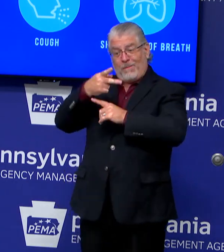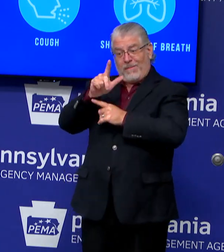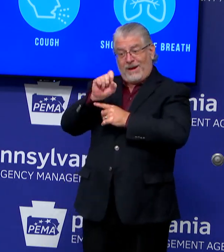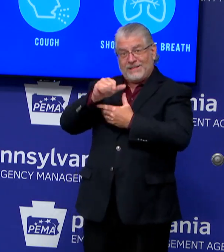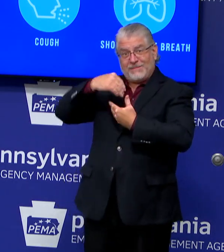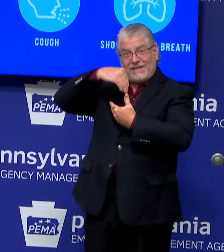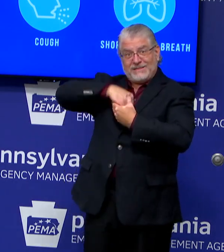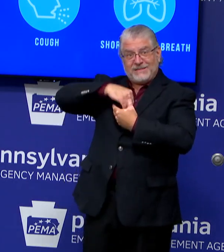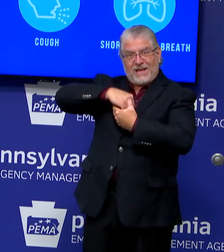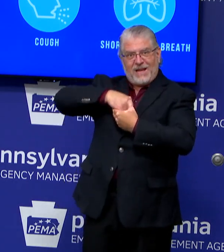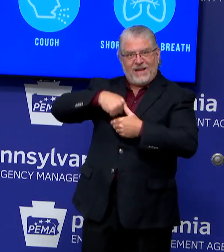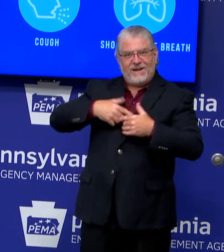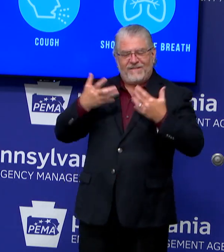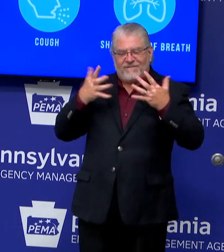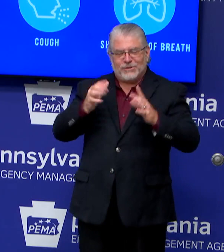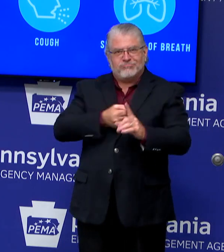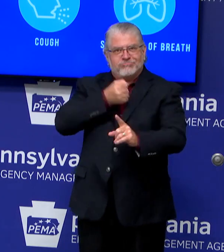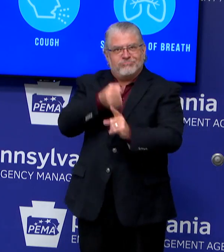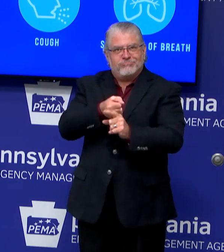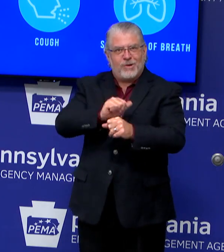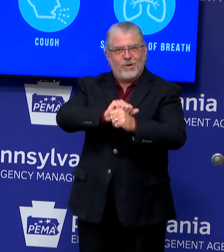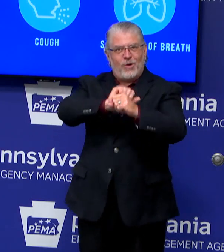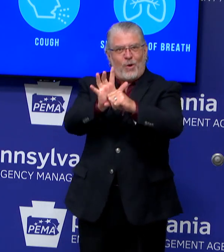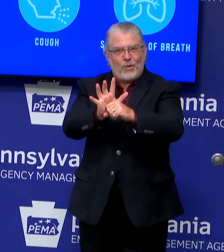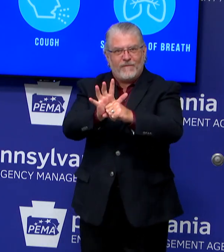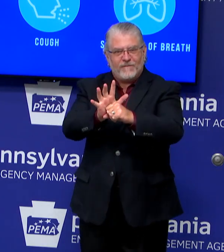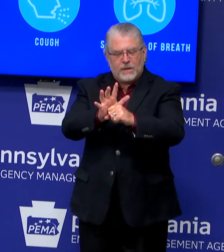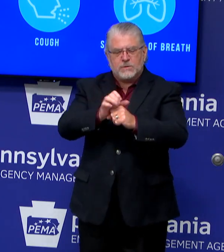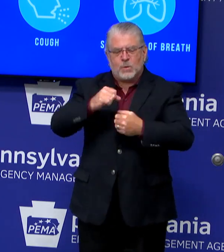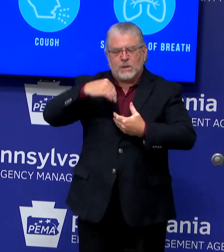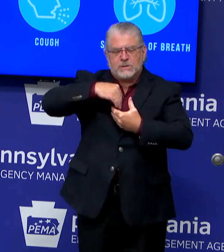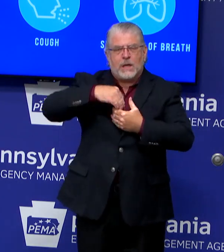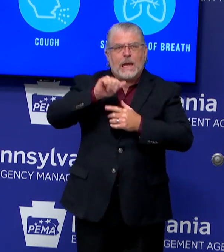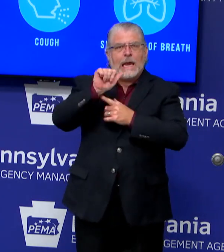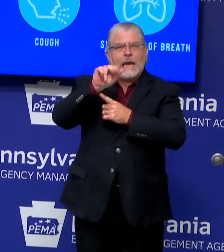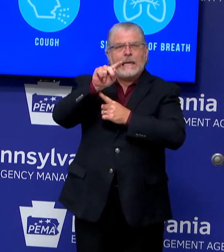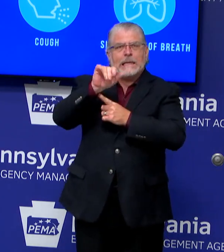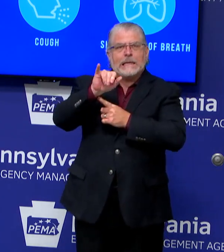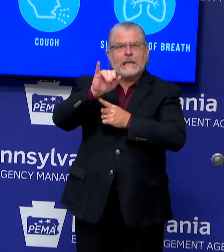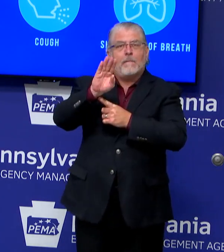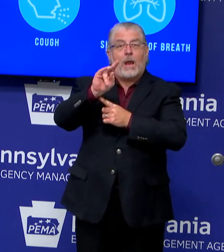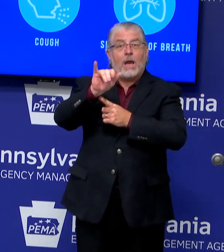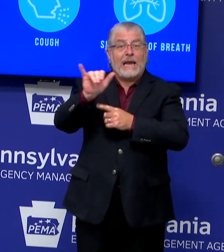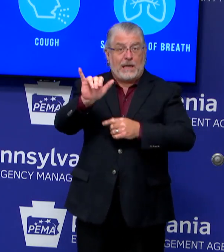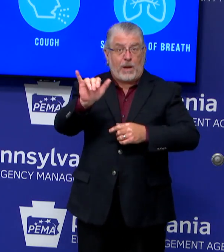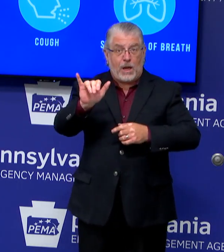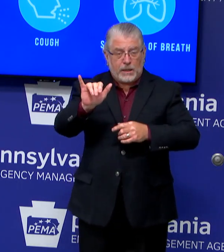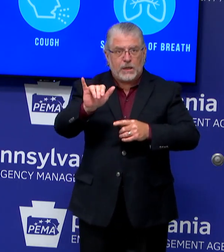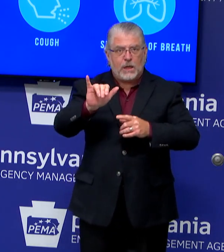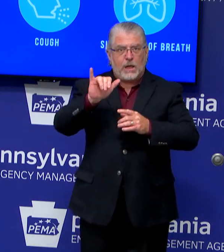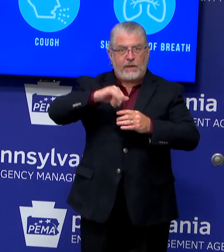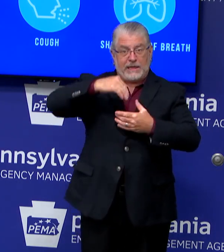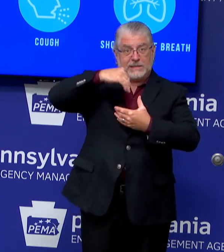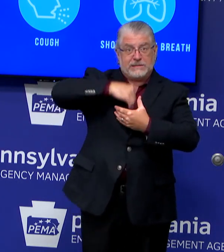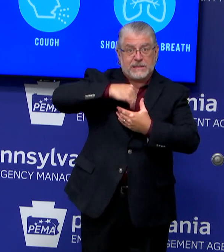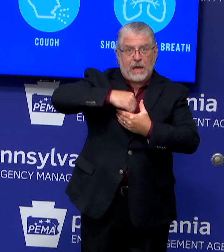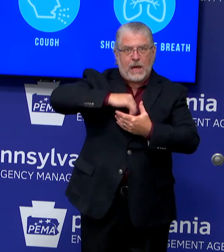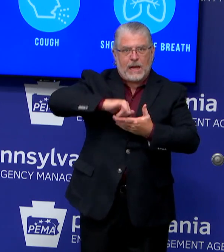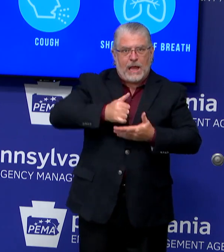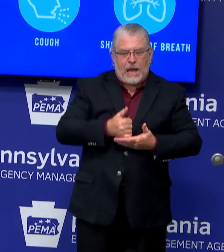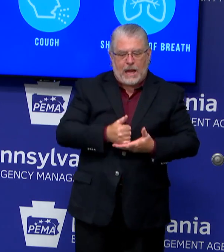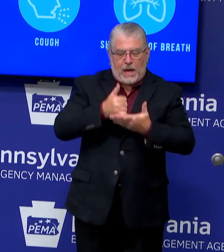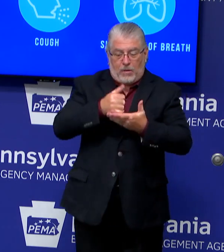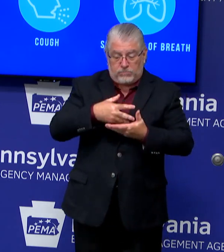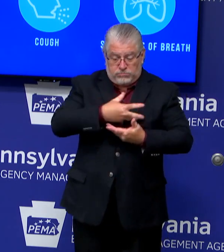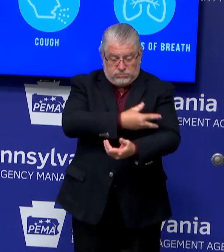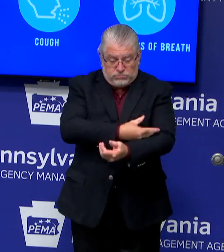These antibodies actually helped your immune system recover when you were sick with COVID-19. And those antibodies